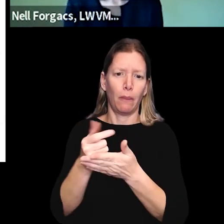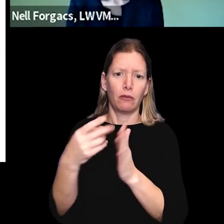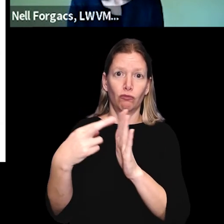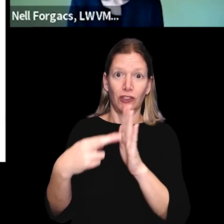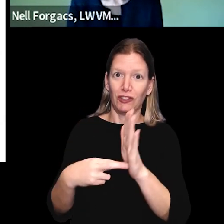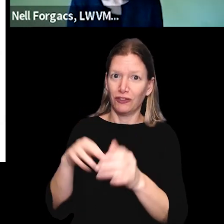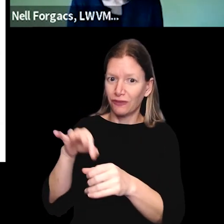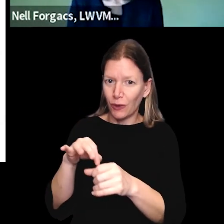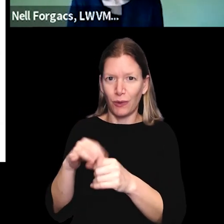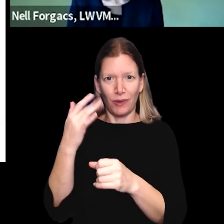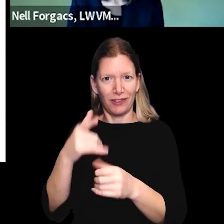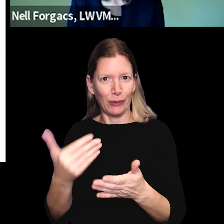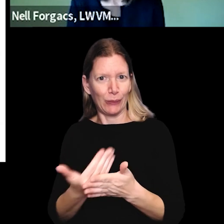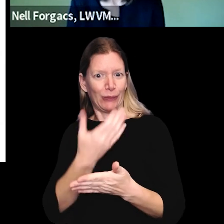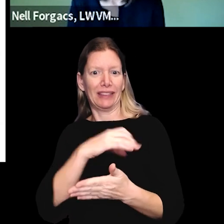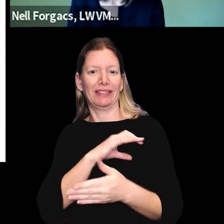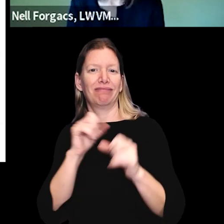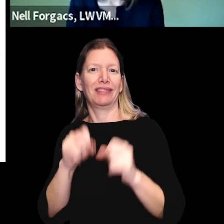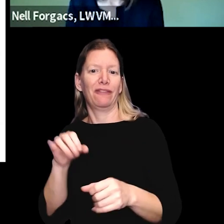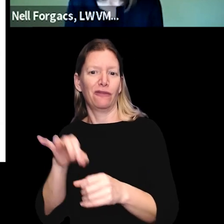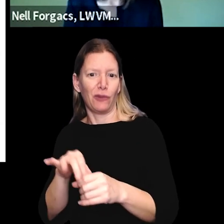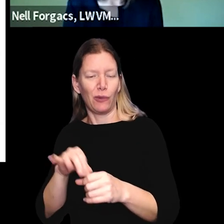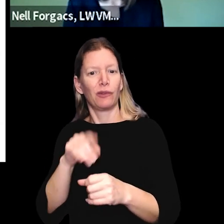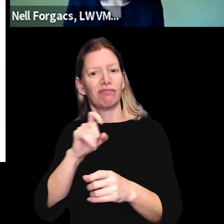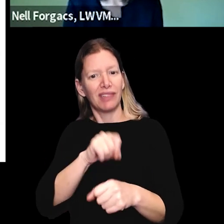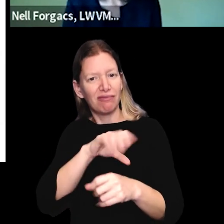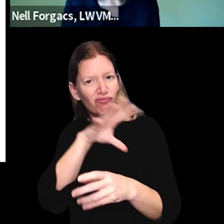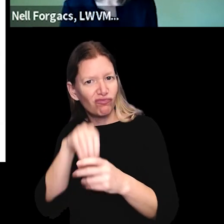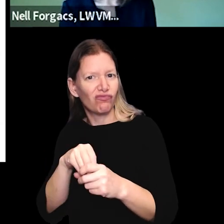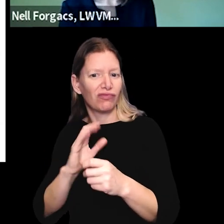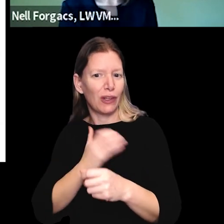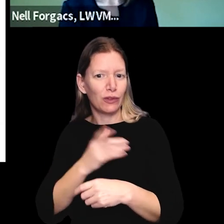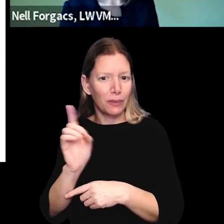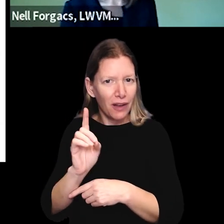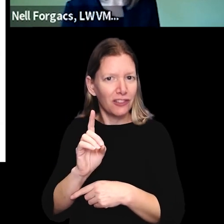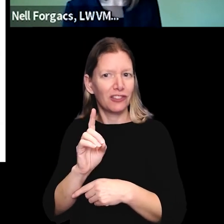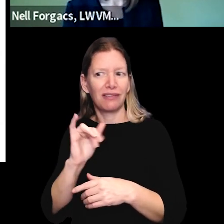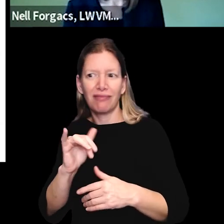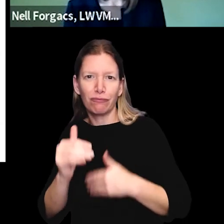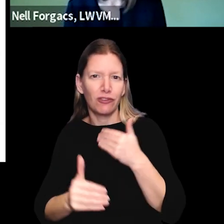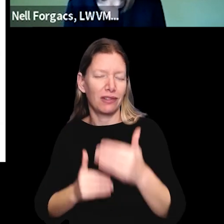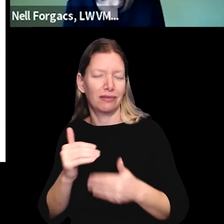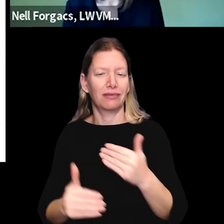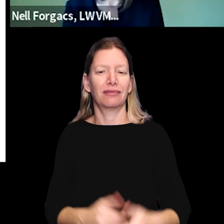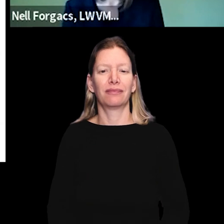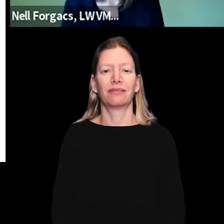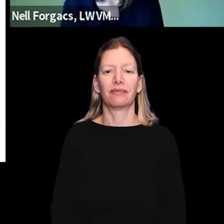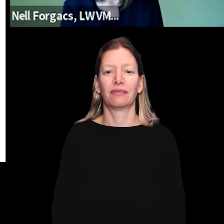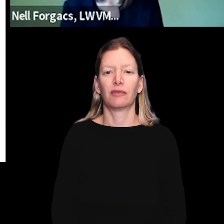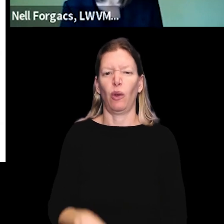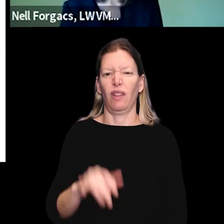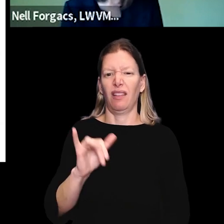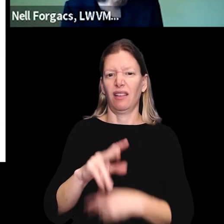and help them to register to vote as new citizens so that they can participate in our democracy and in the process.